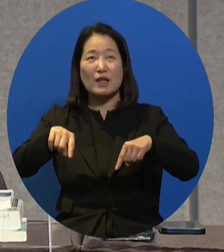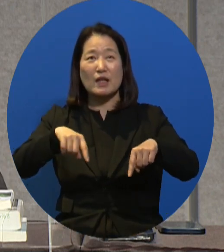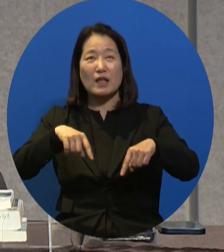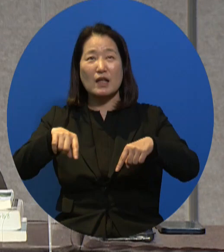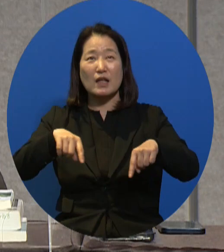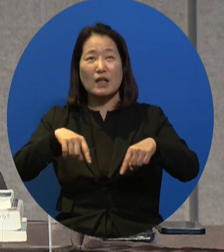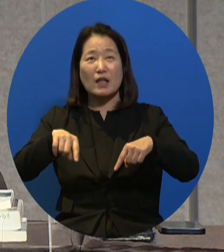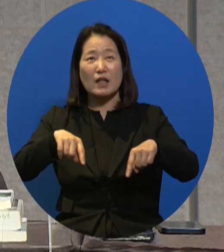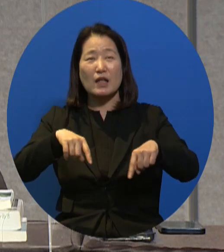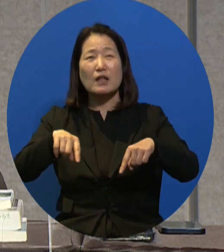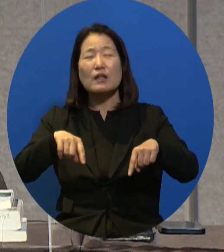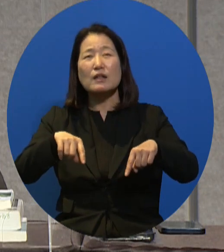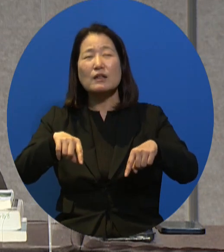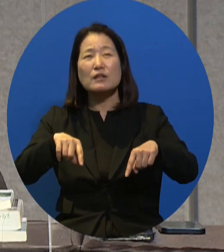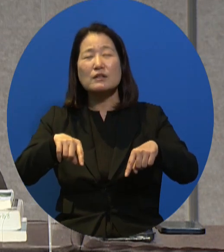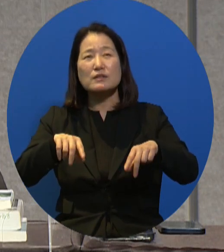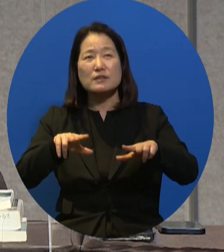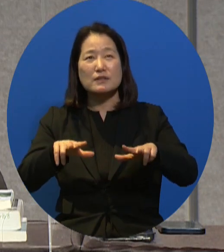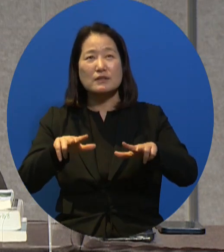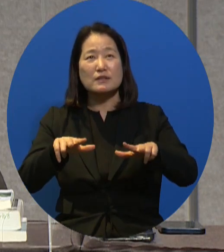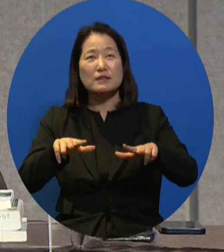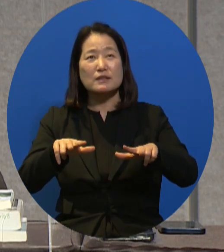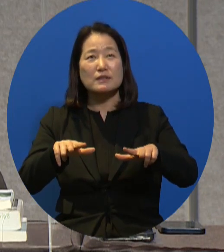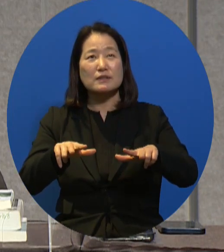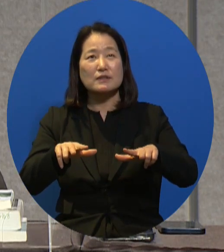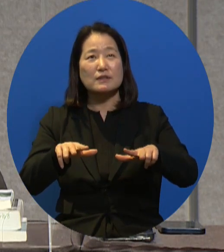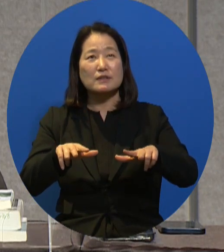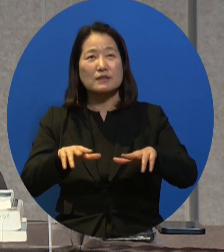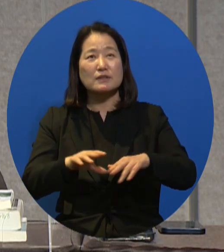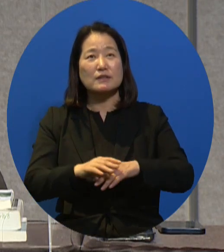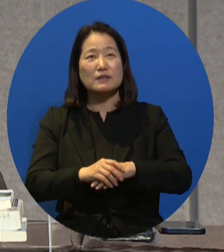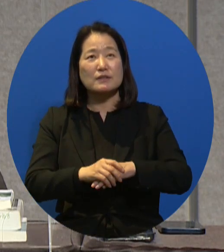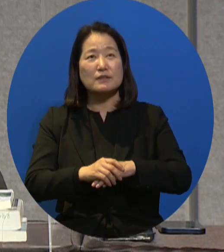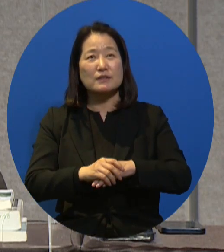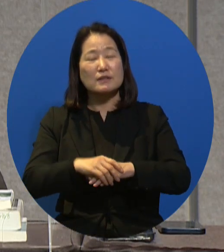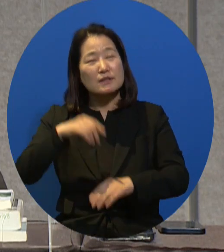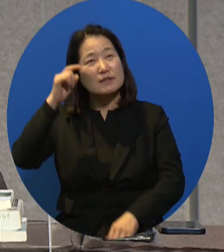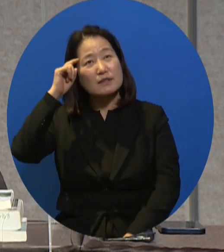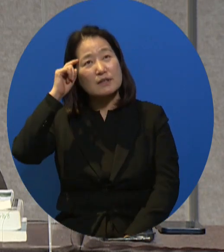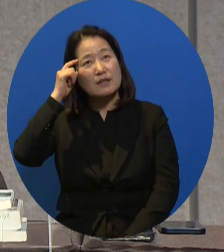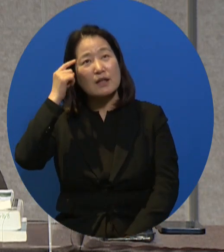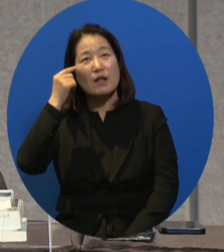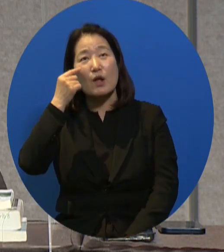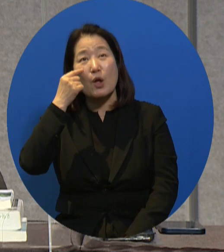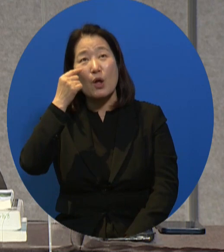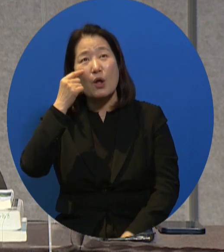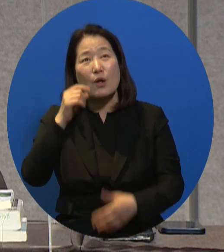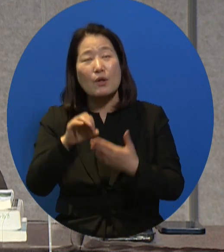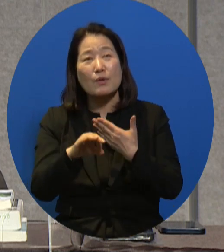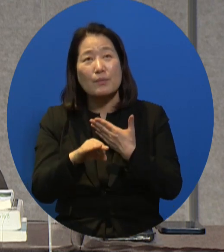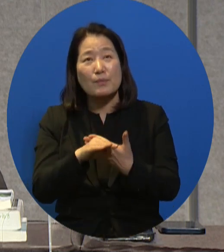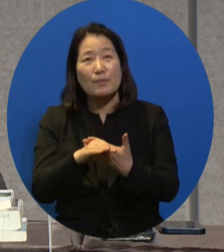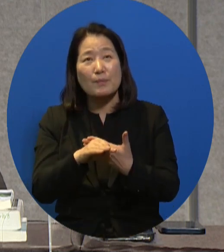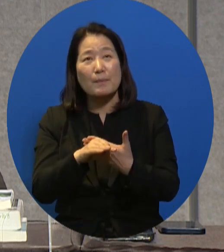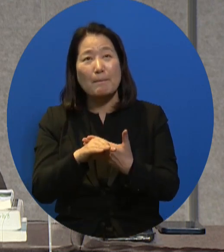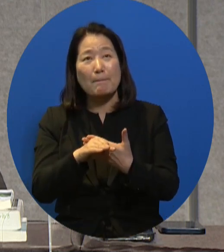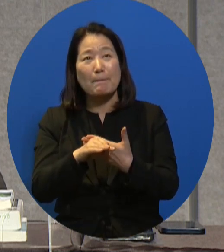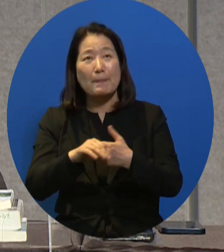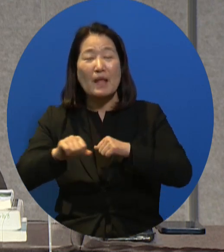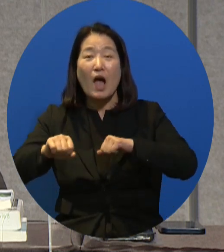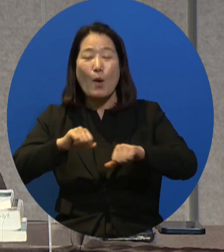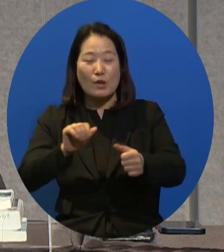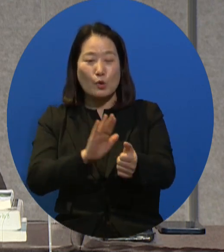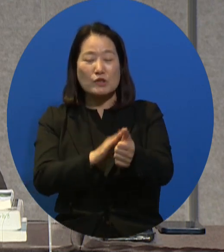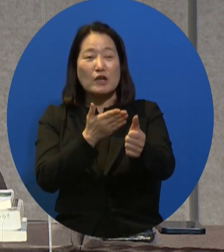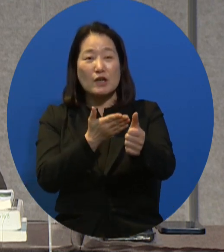think that some of the policies might go backwards. However,